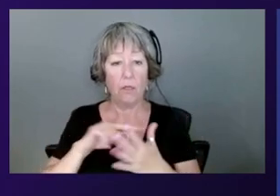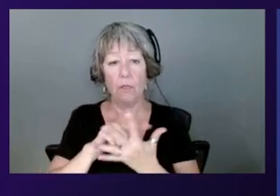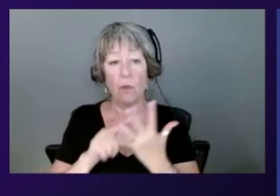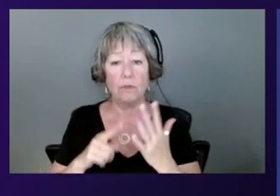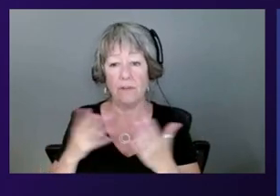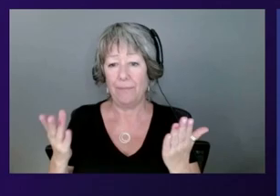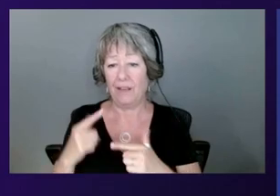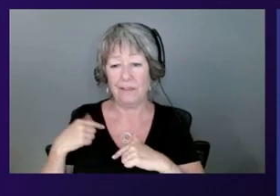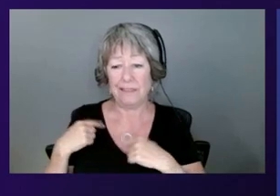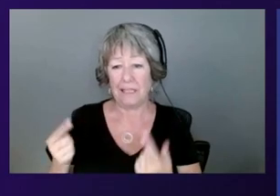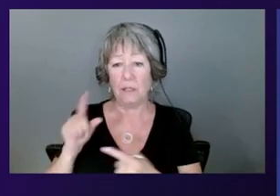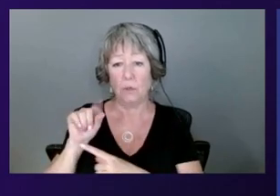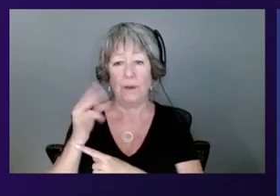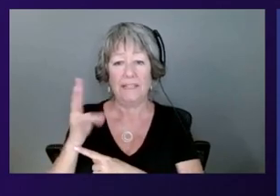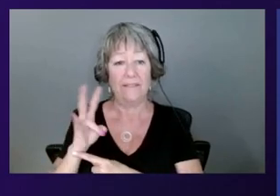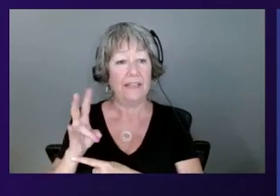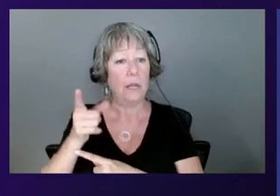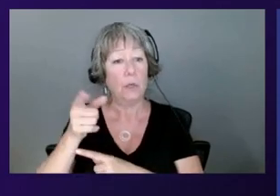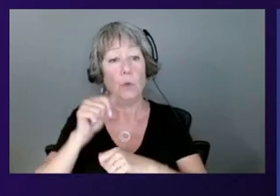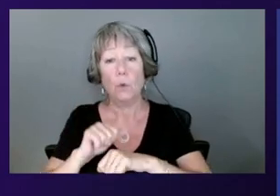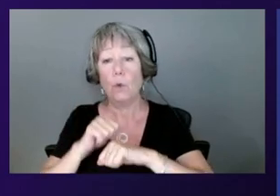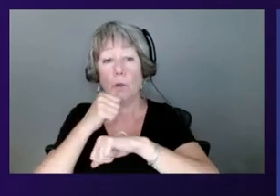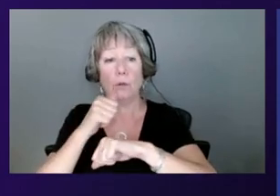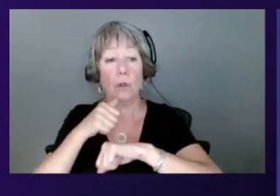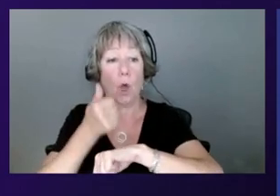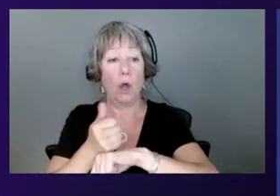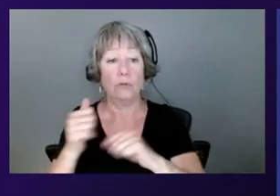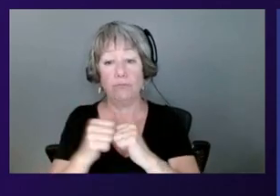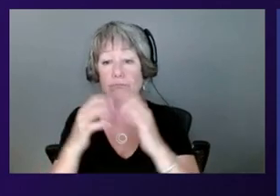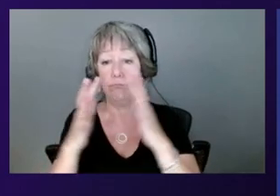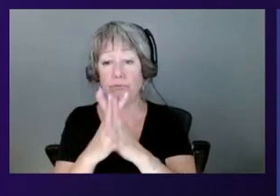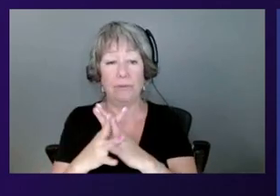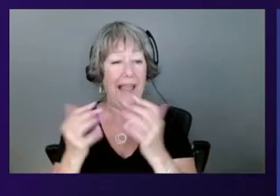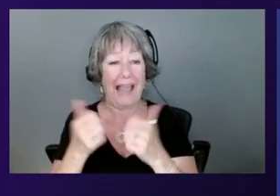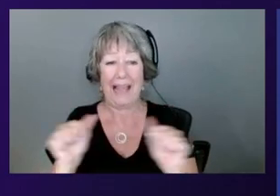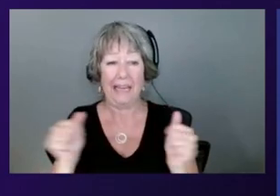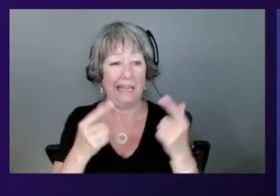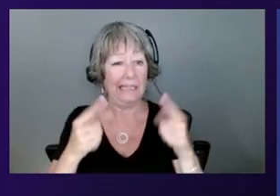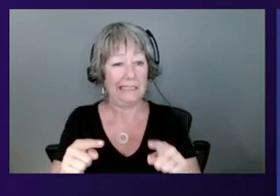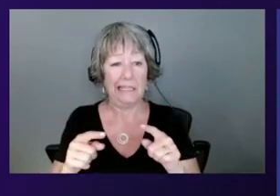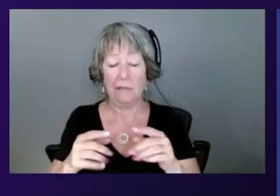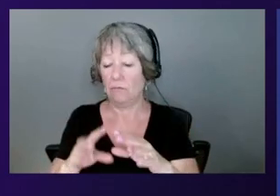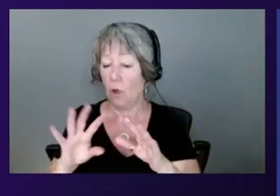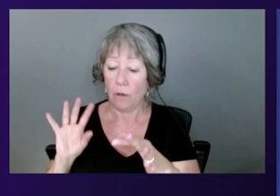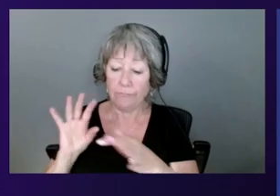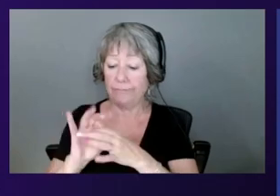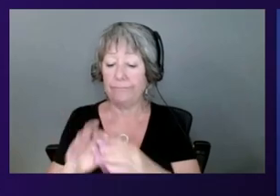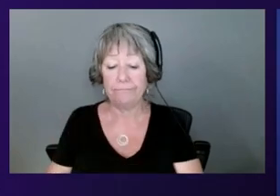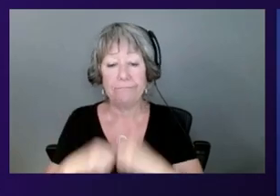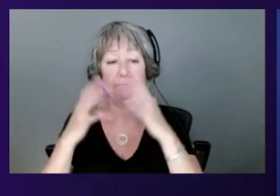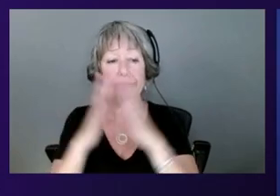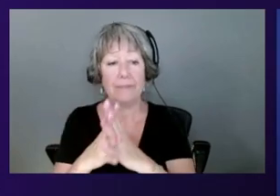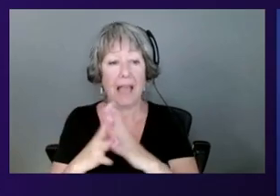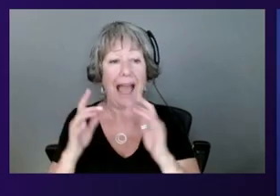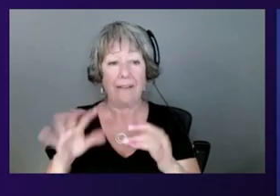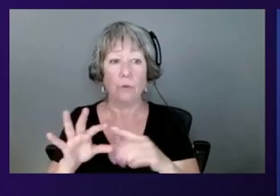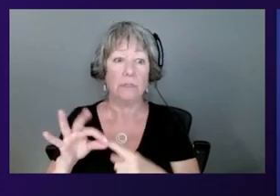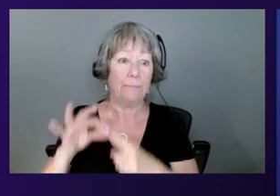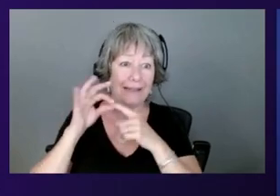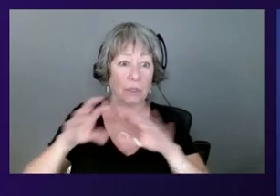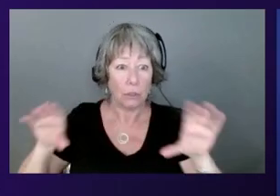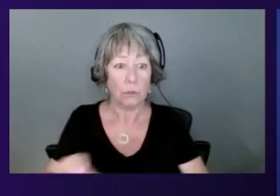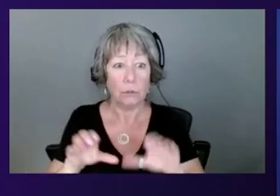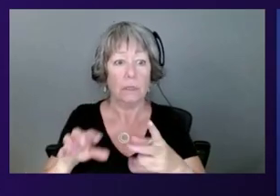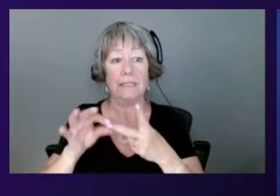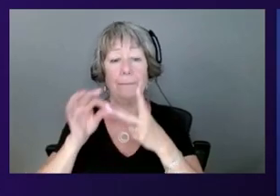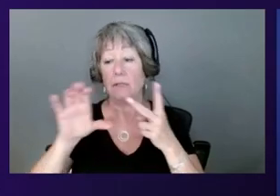when you launch a regular Nitro-based EC2 instance. There is no, there's no special enablement, special flag, special code that you need to